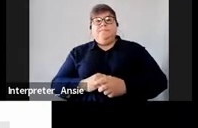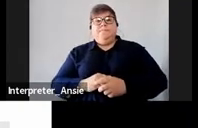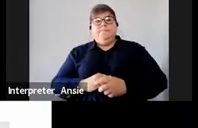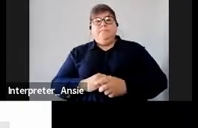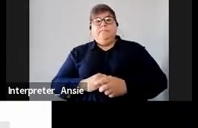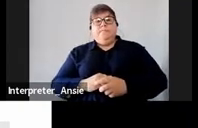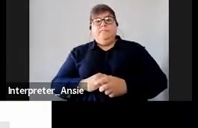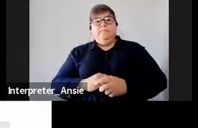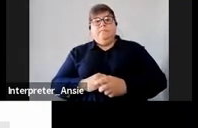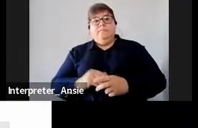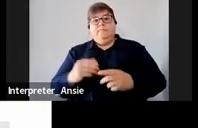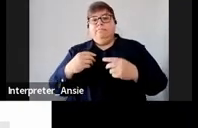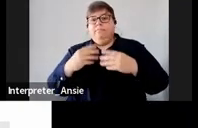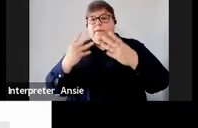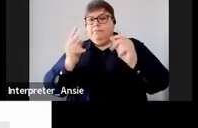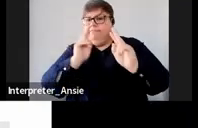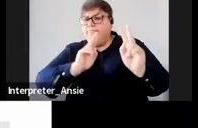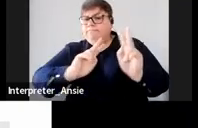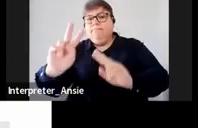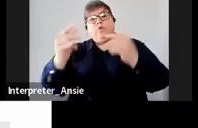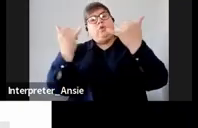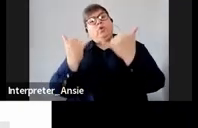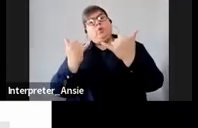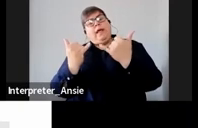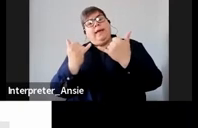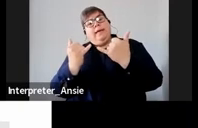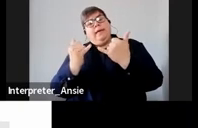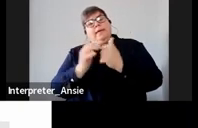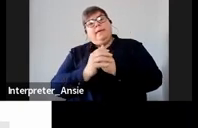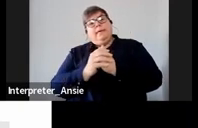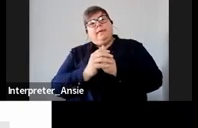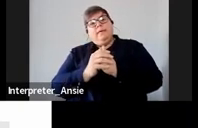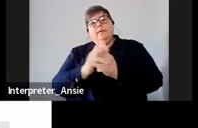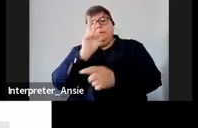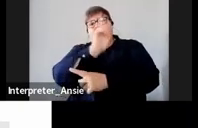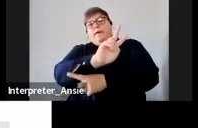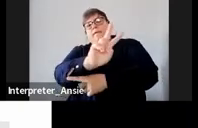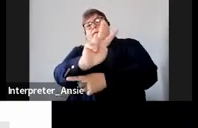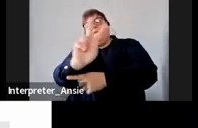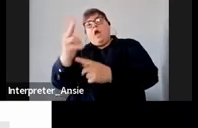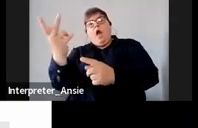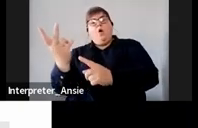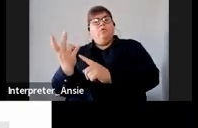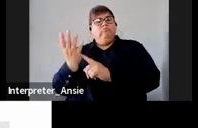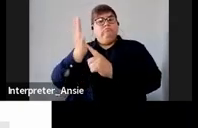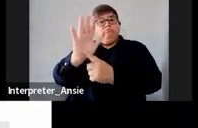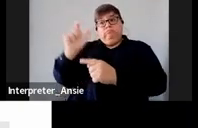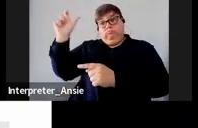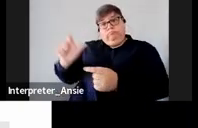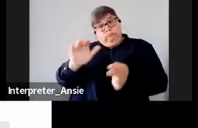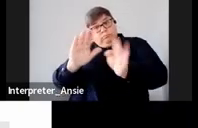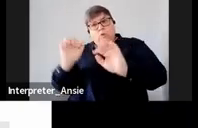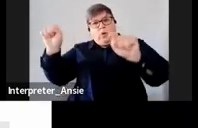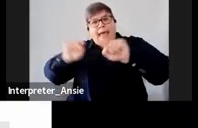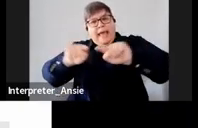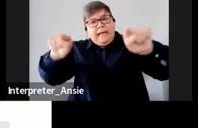we will have a look today at an overview how to report the deceased estate updating